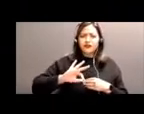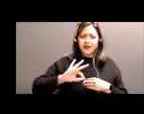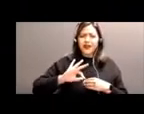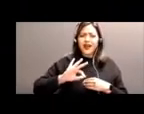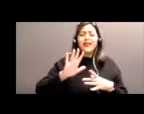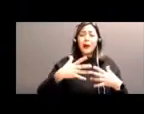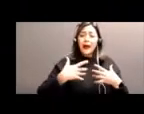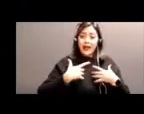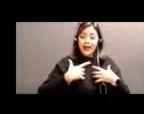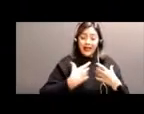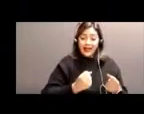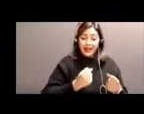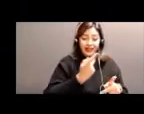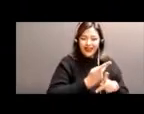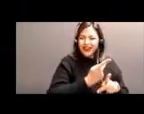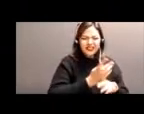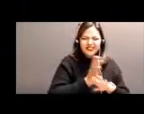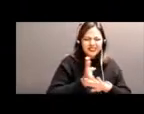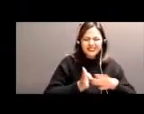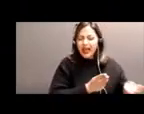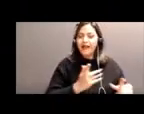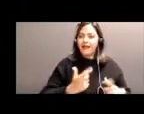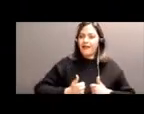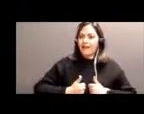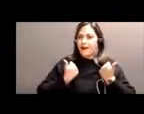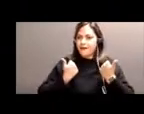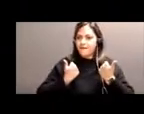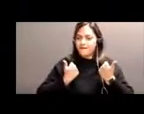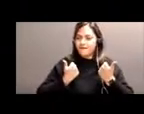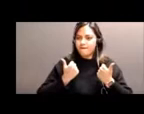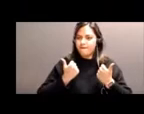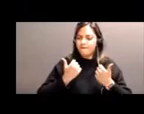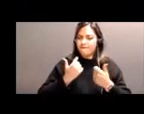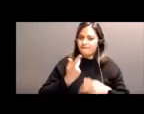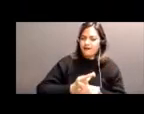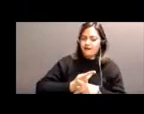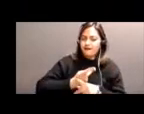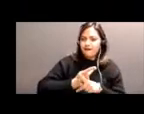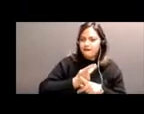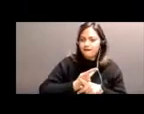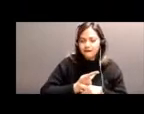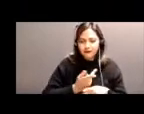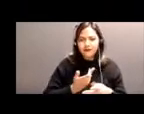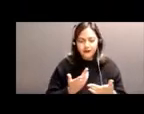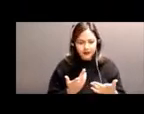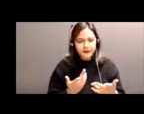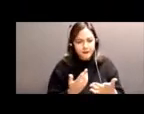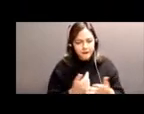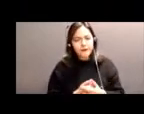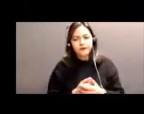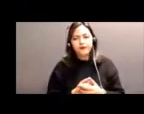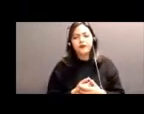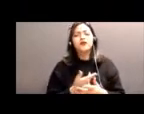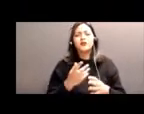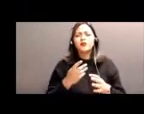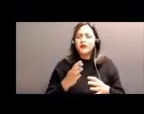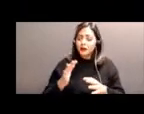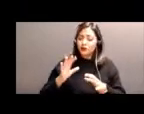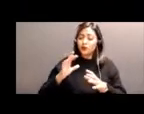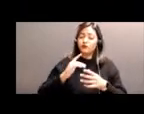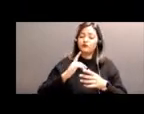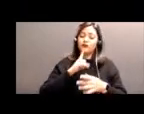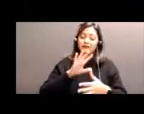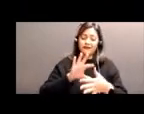Think about it as life care. Build relationships within the community. Understanding our roles.